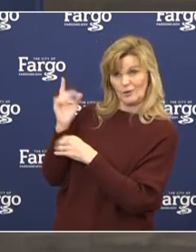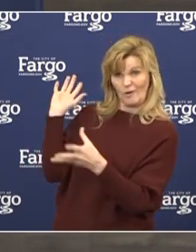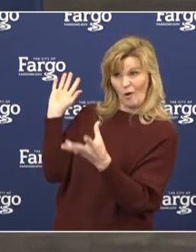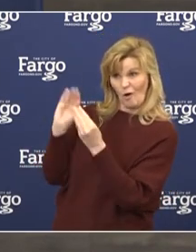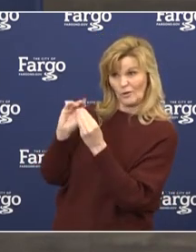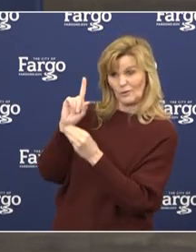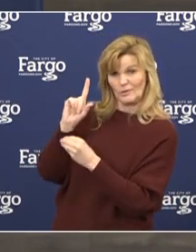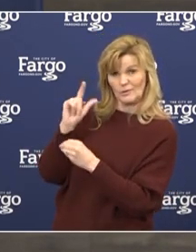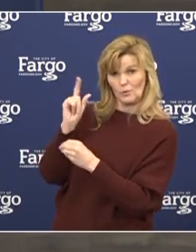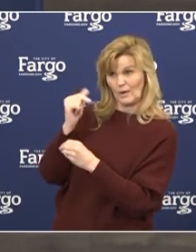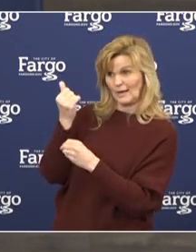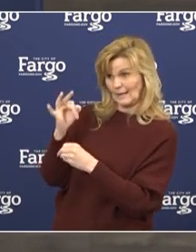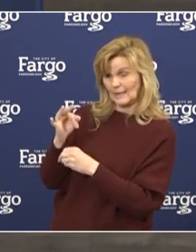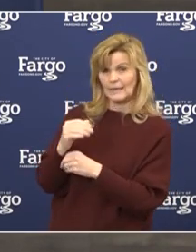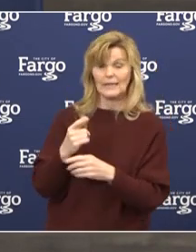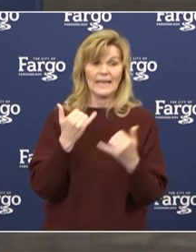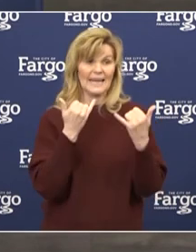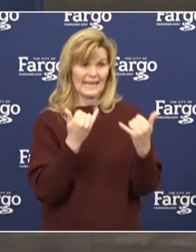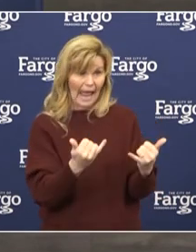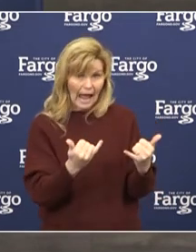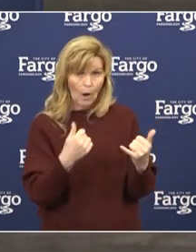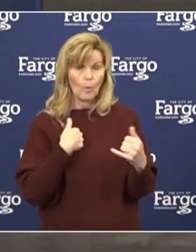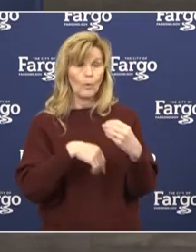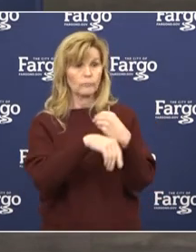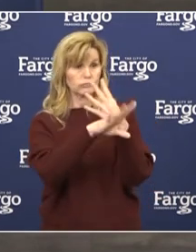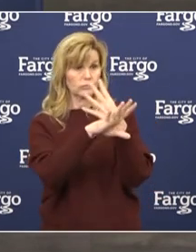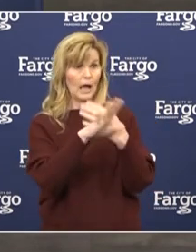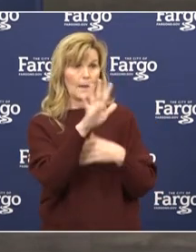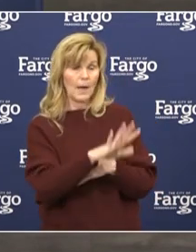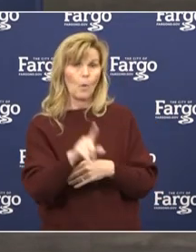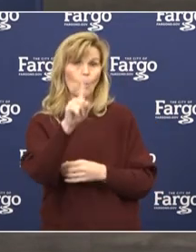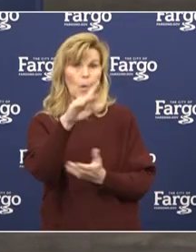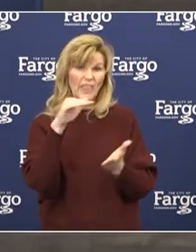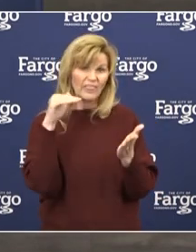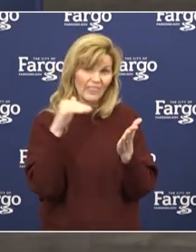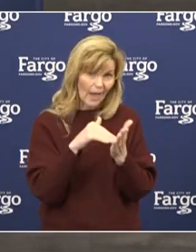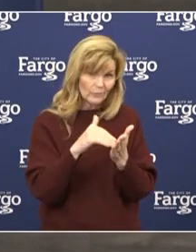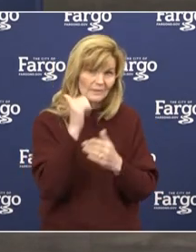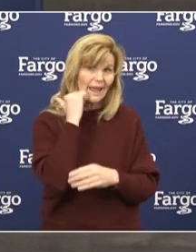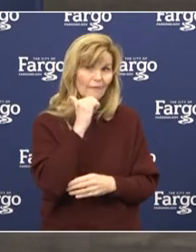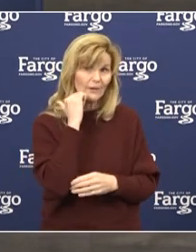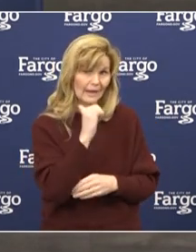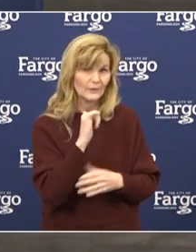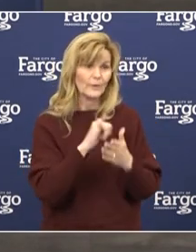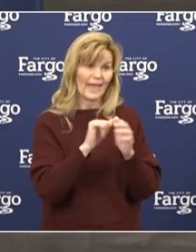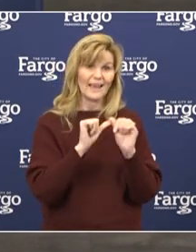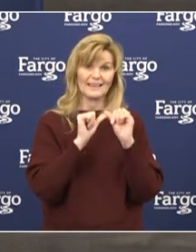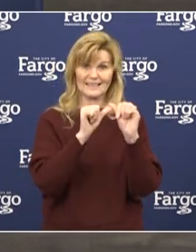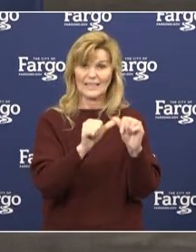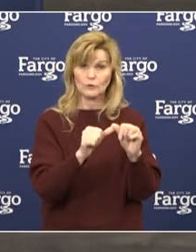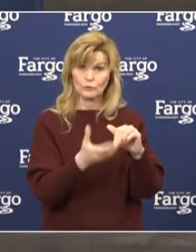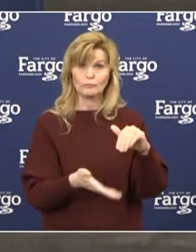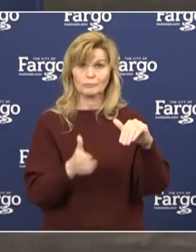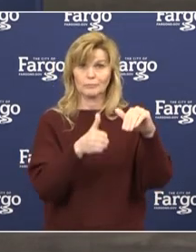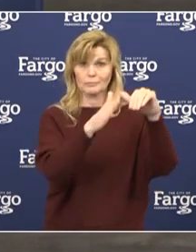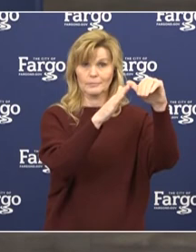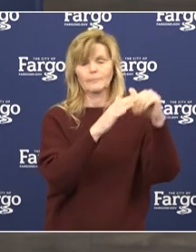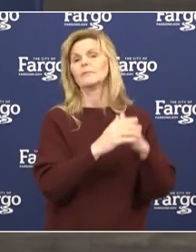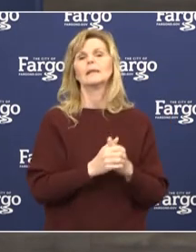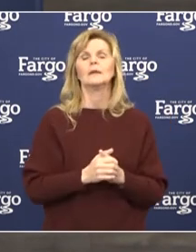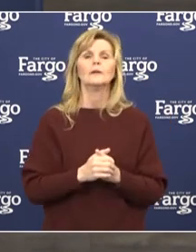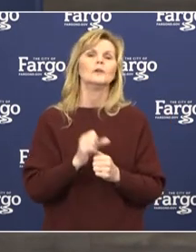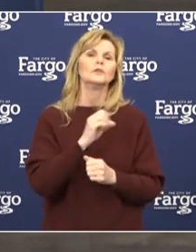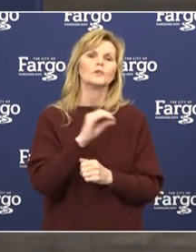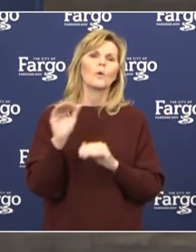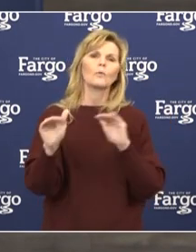doing nearly 1,000 a day at this point in time. And so that continues to be going well. And so as a